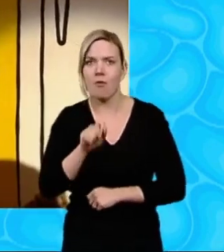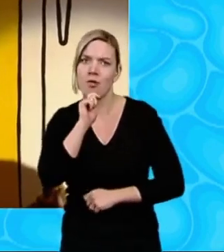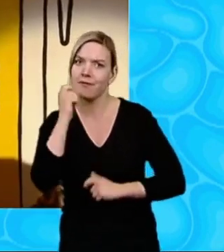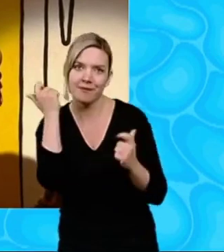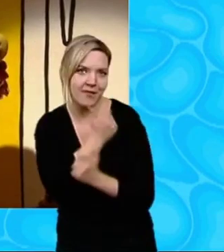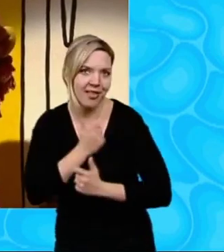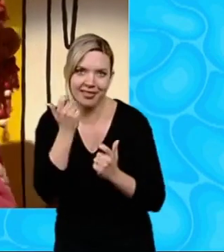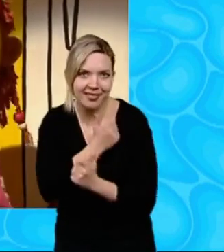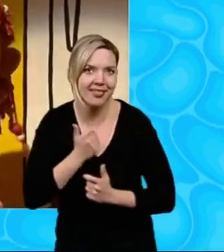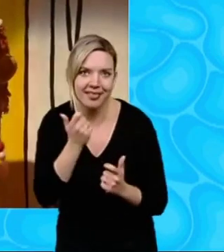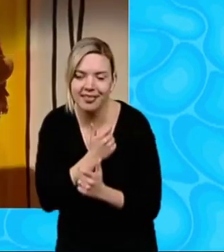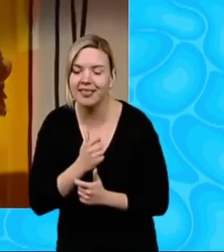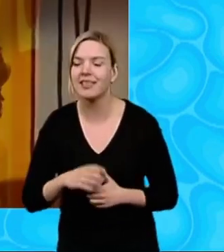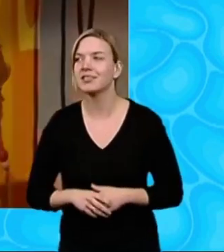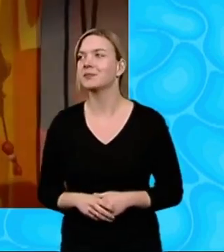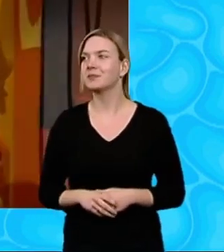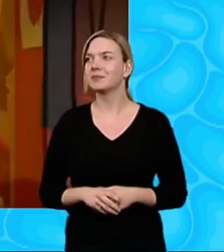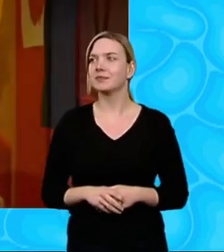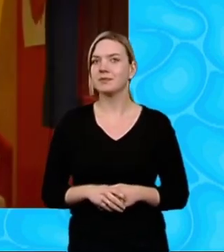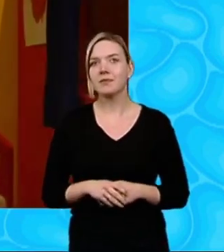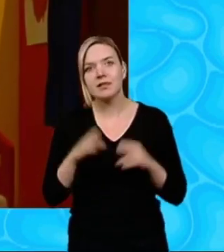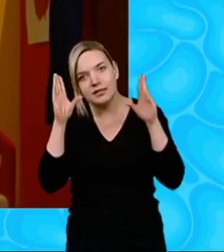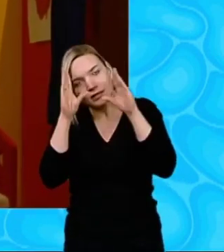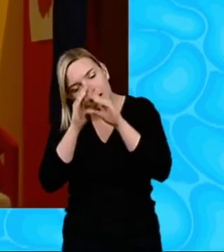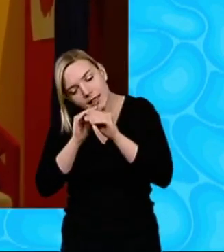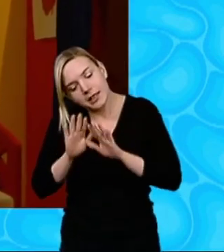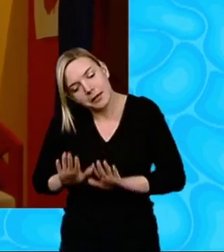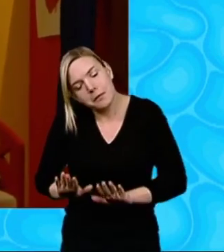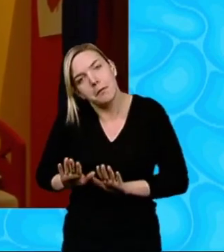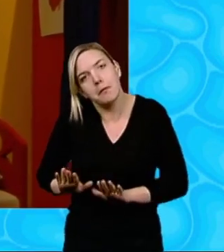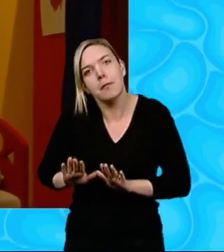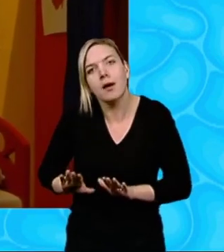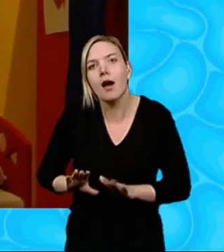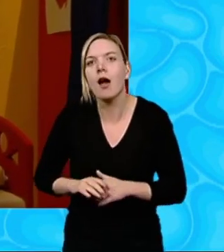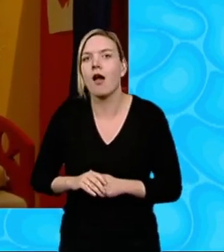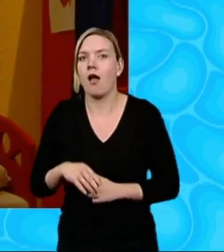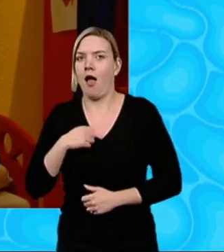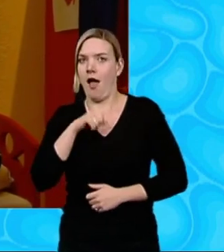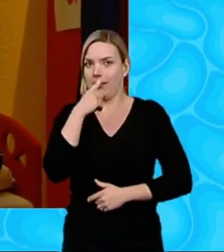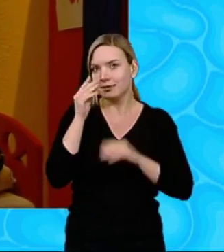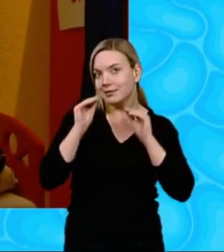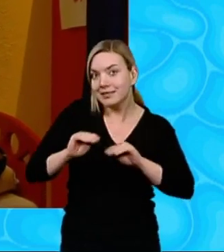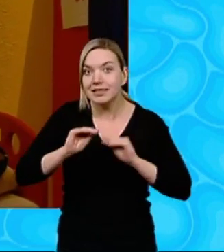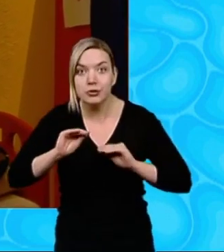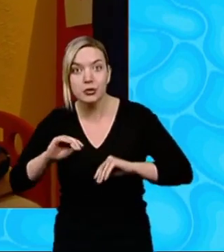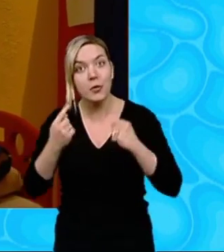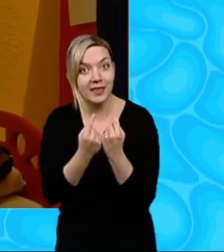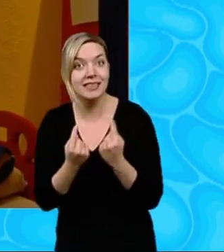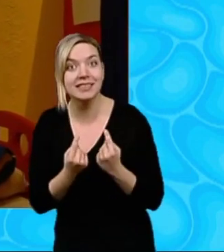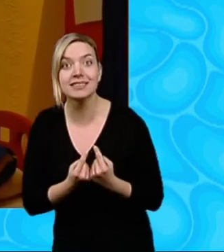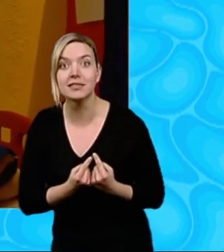fun Sleep time I can teach you things